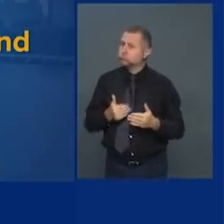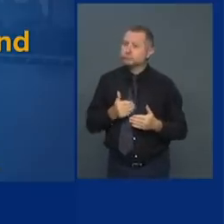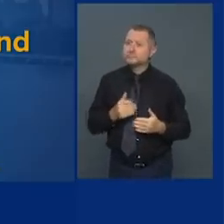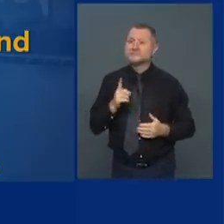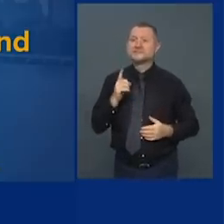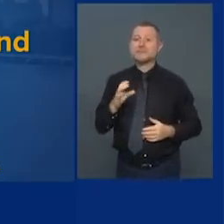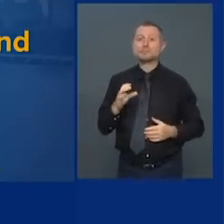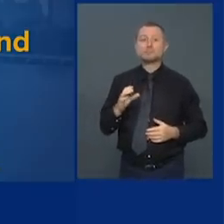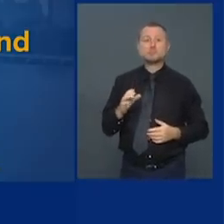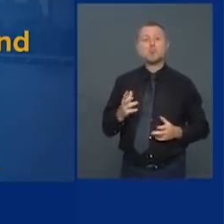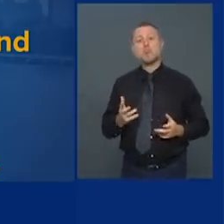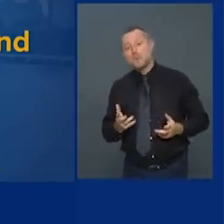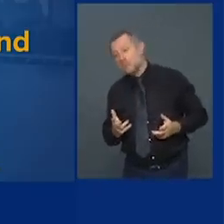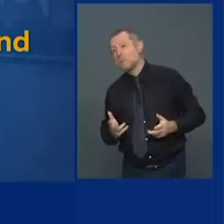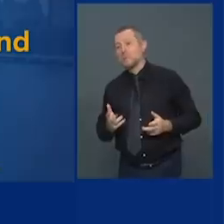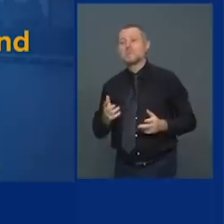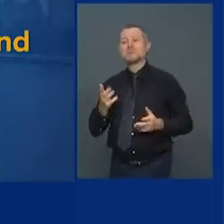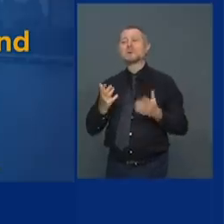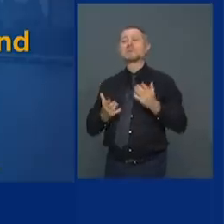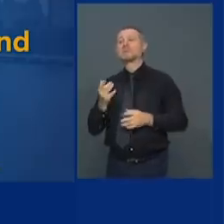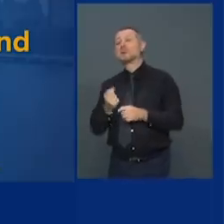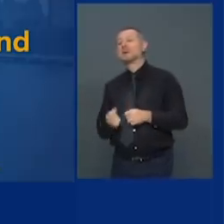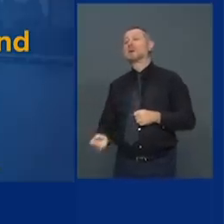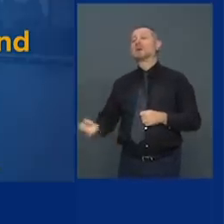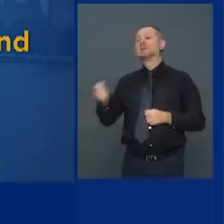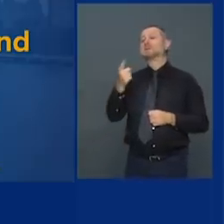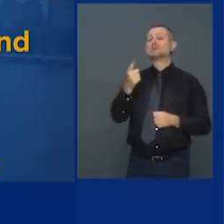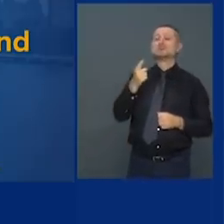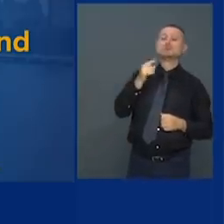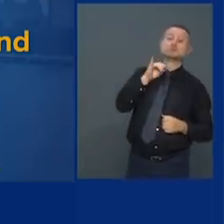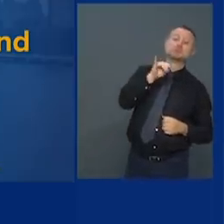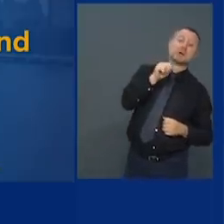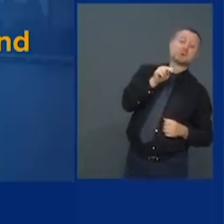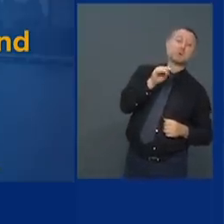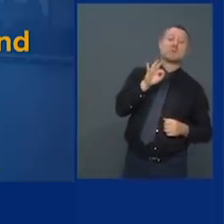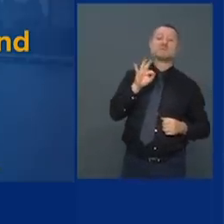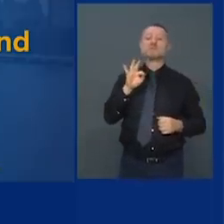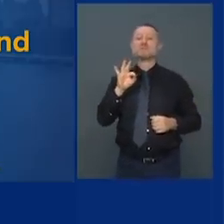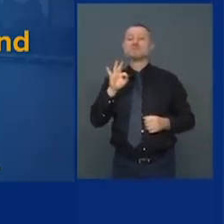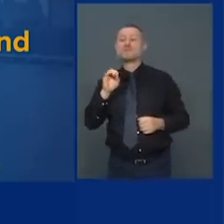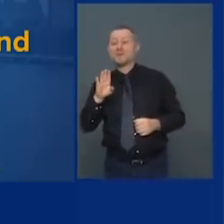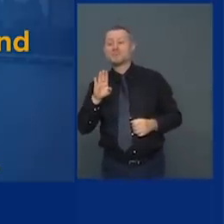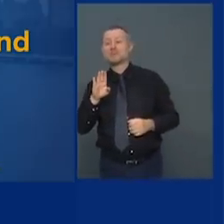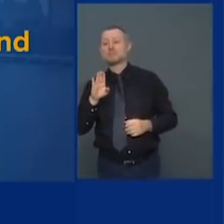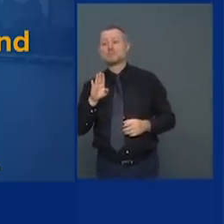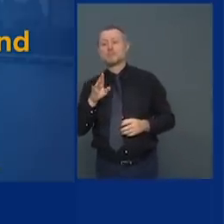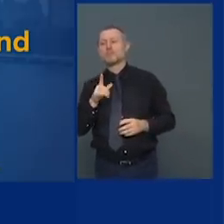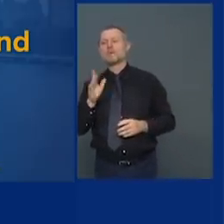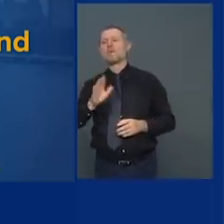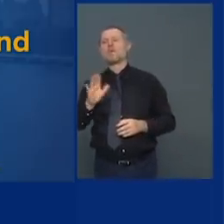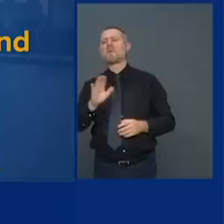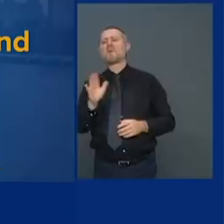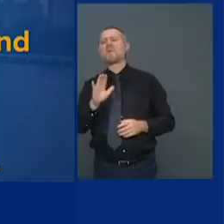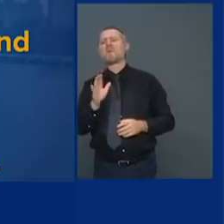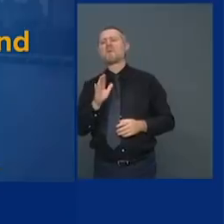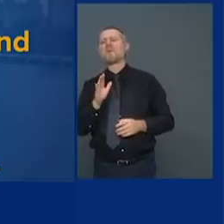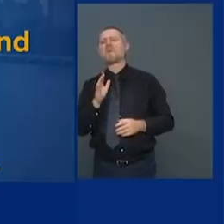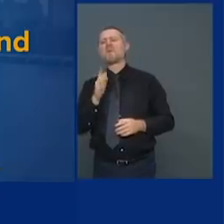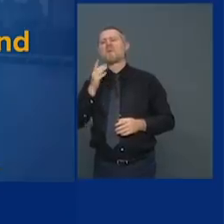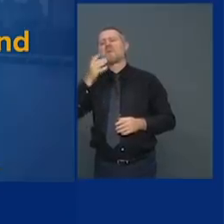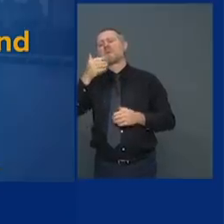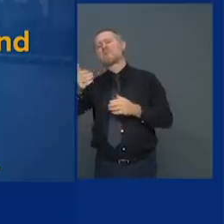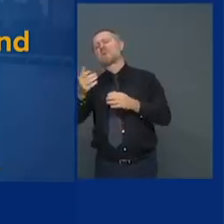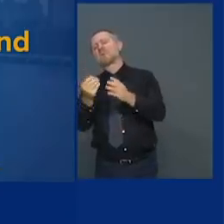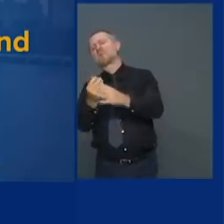by the end of the beginning of next year but if you start to say spring summer and I mean the